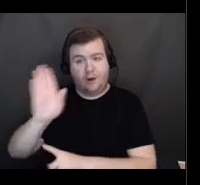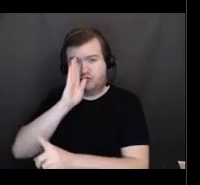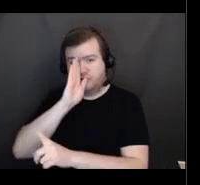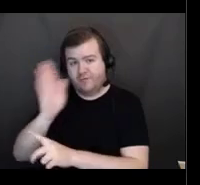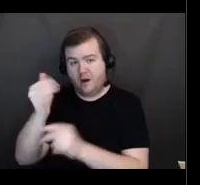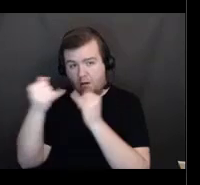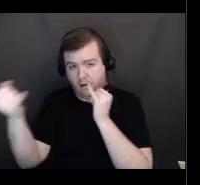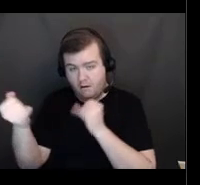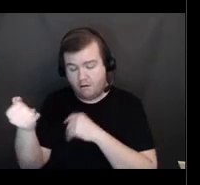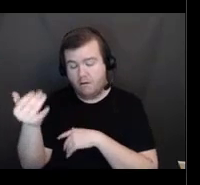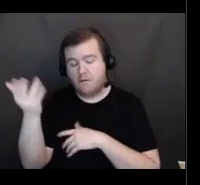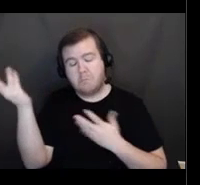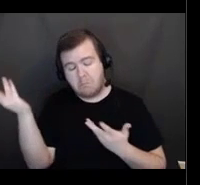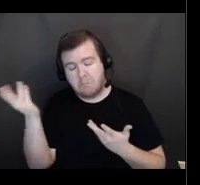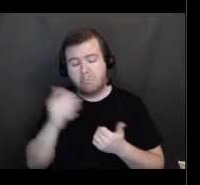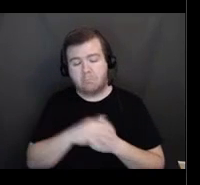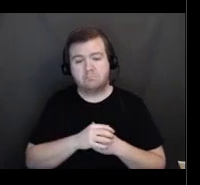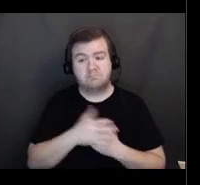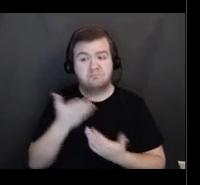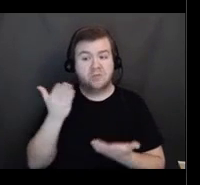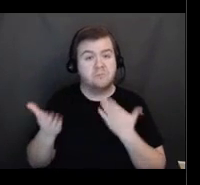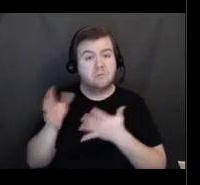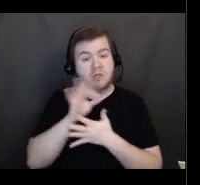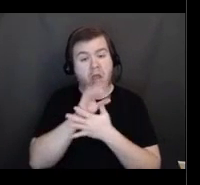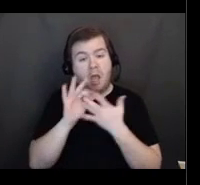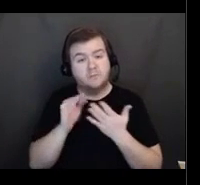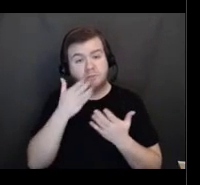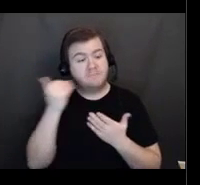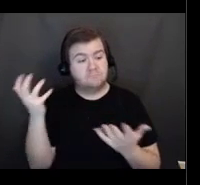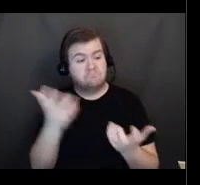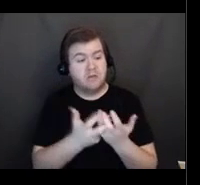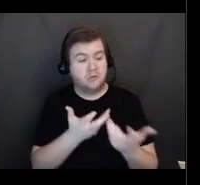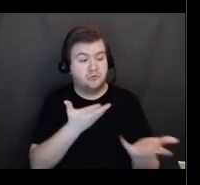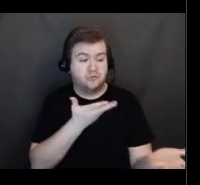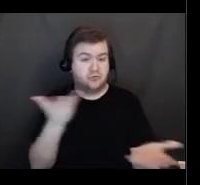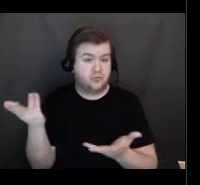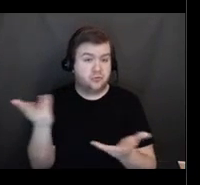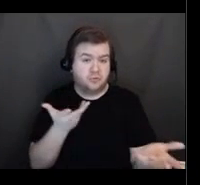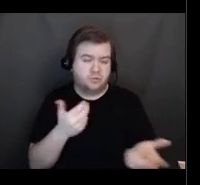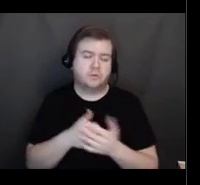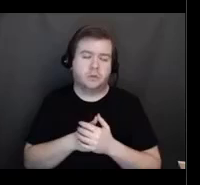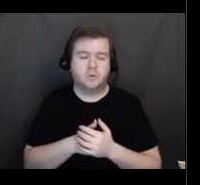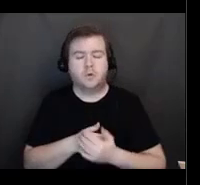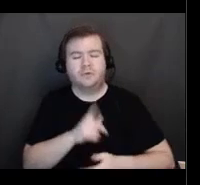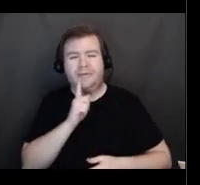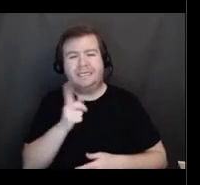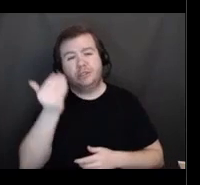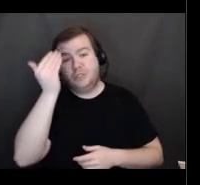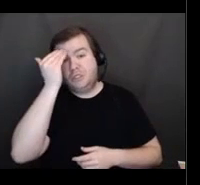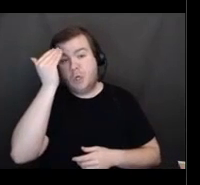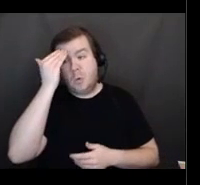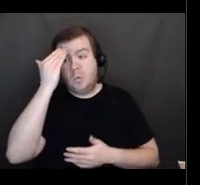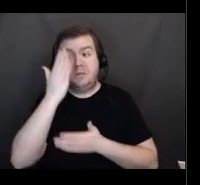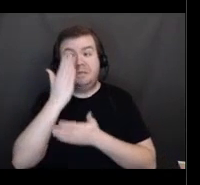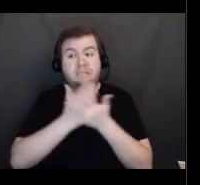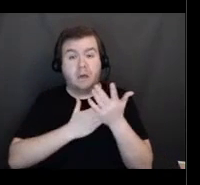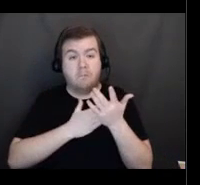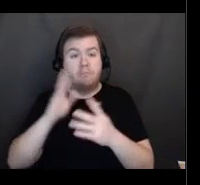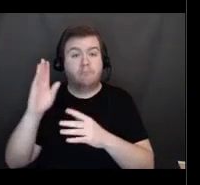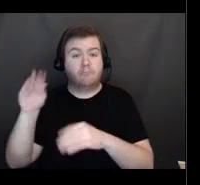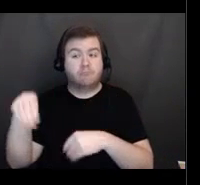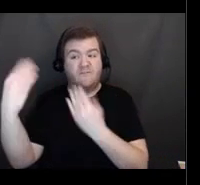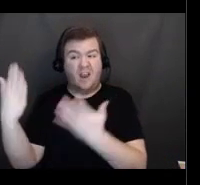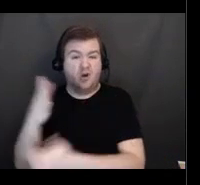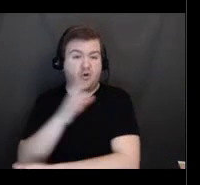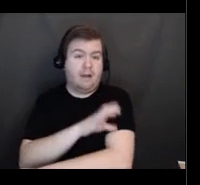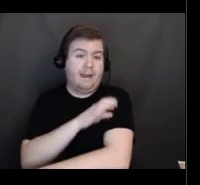And that that may be an option. So just know that some folks are using VAMs.